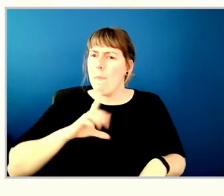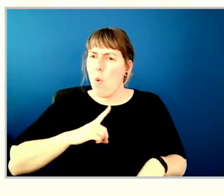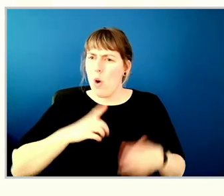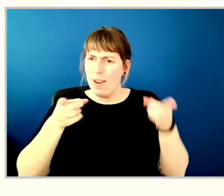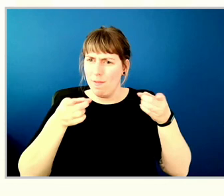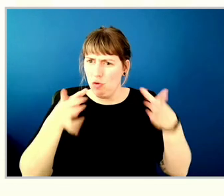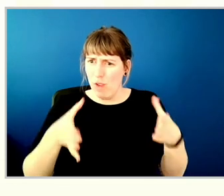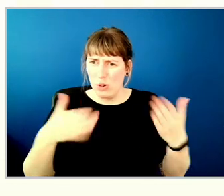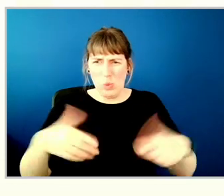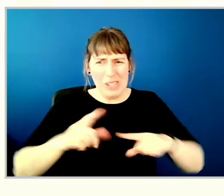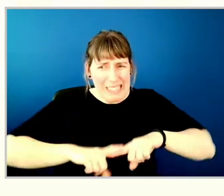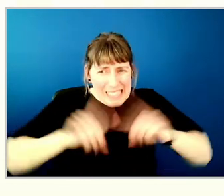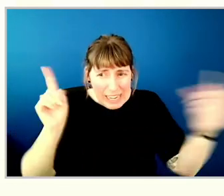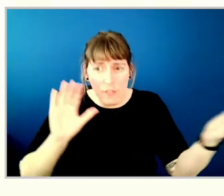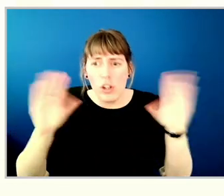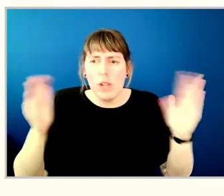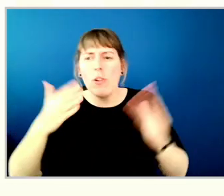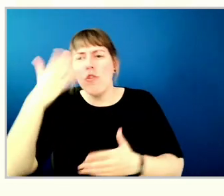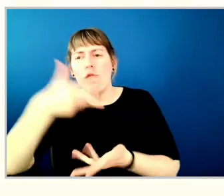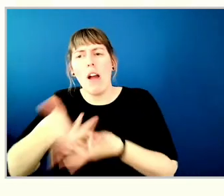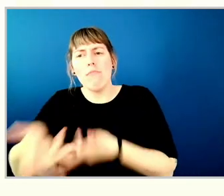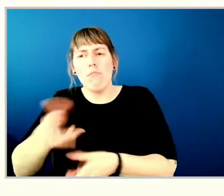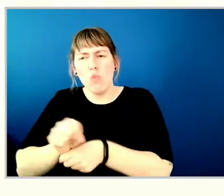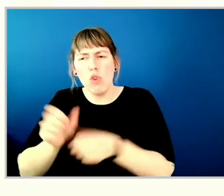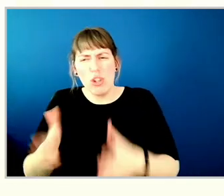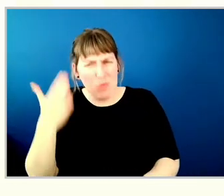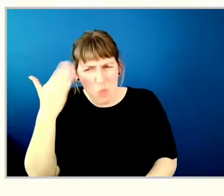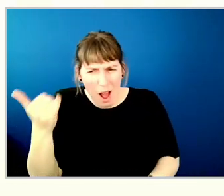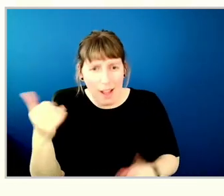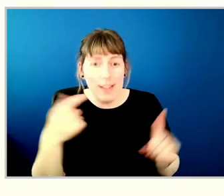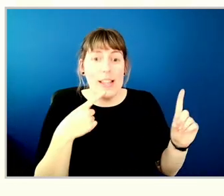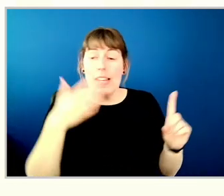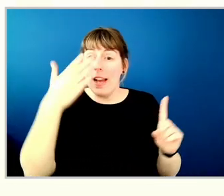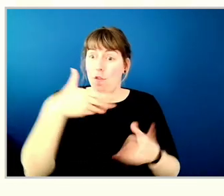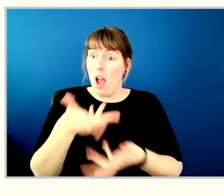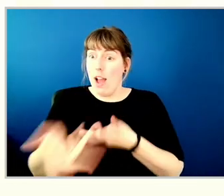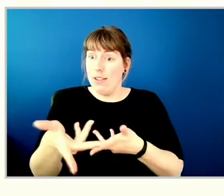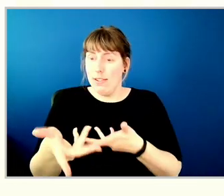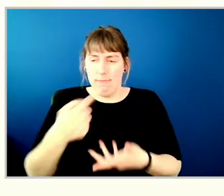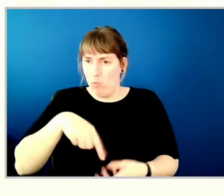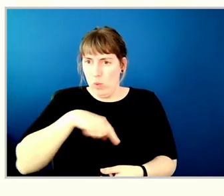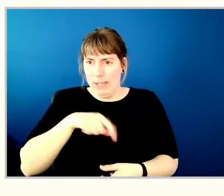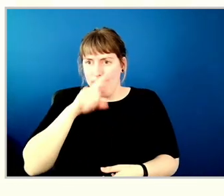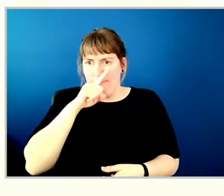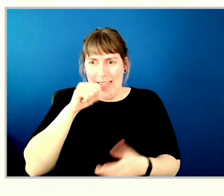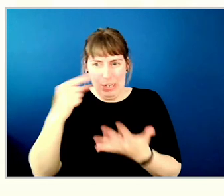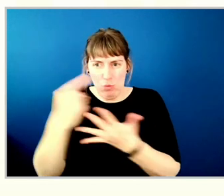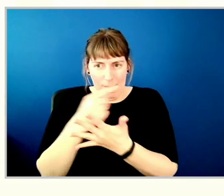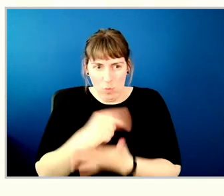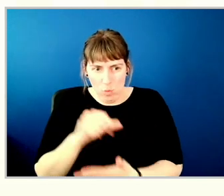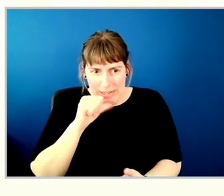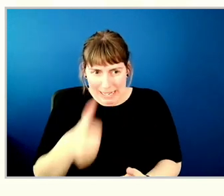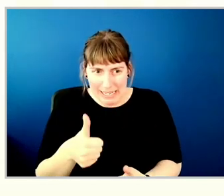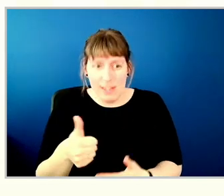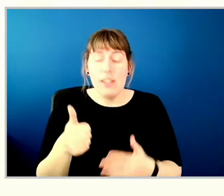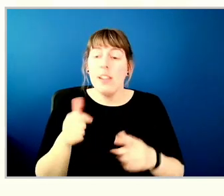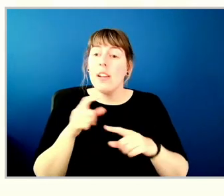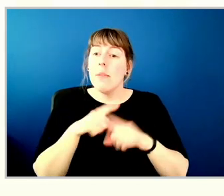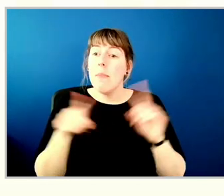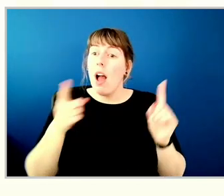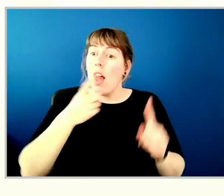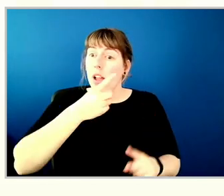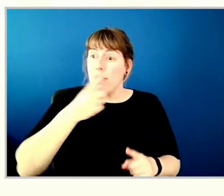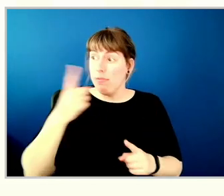frontline staff? I can't speak to frontline staff. We weren't asked to look at that. What we were asked to do is specifically look